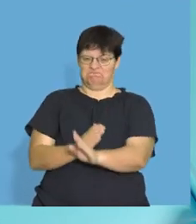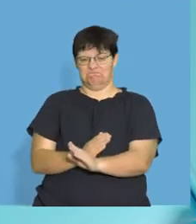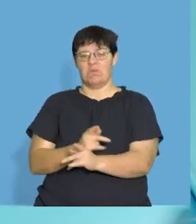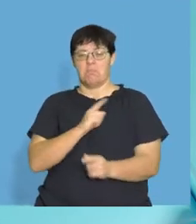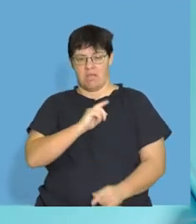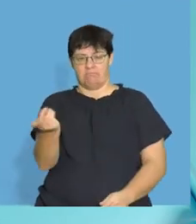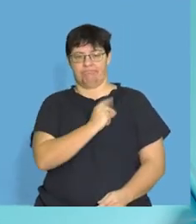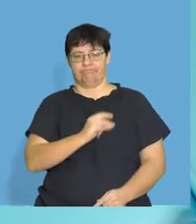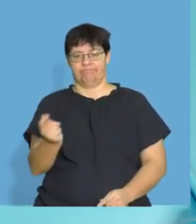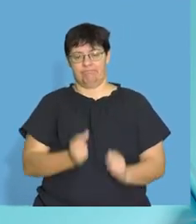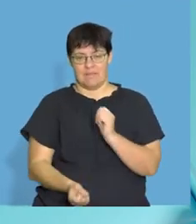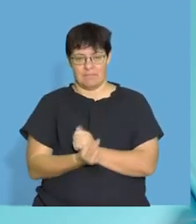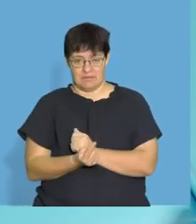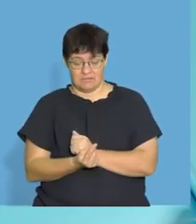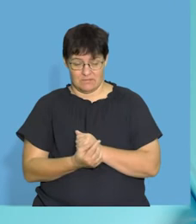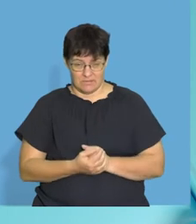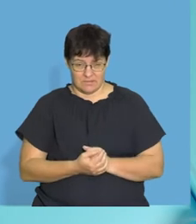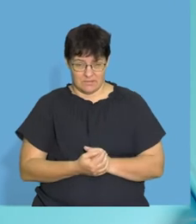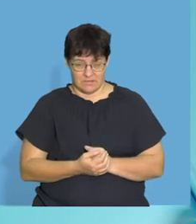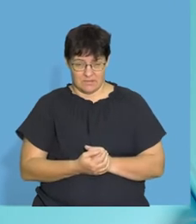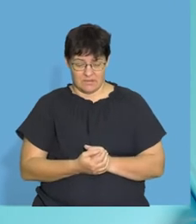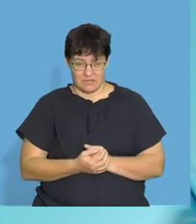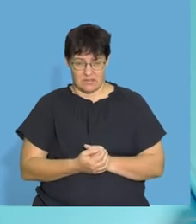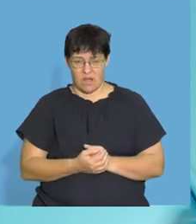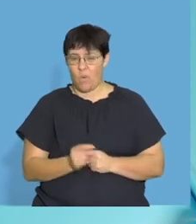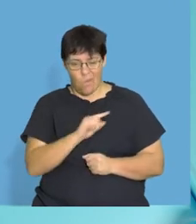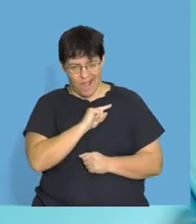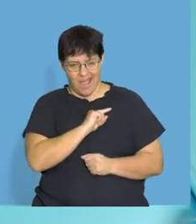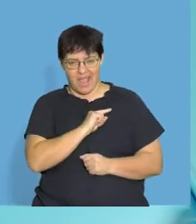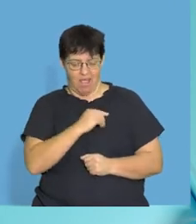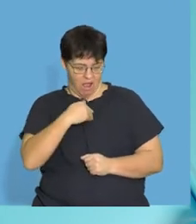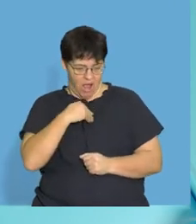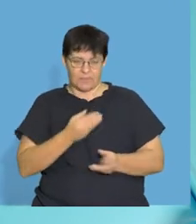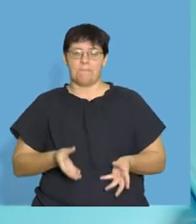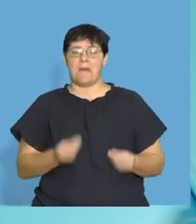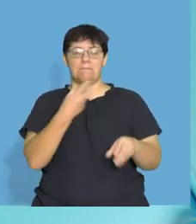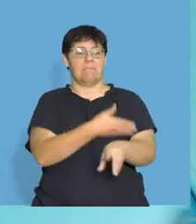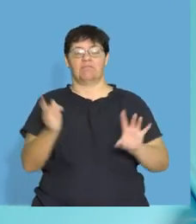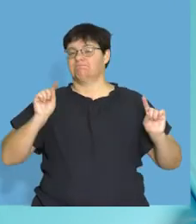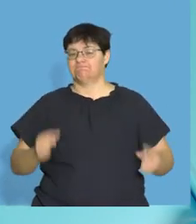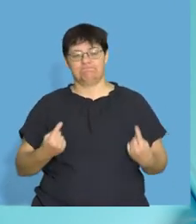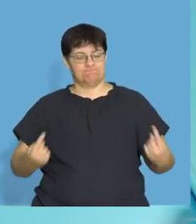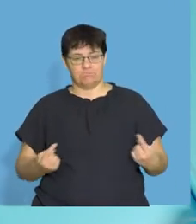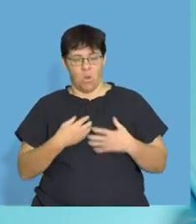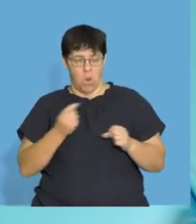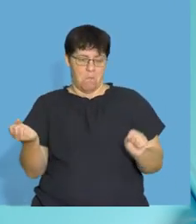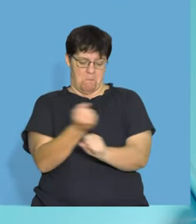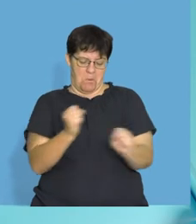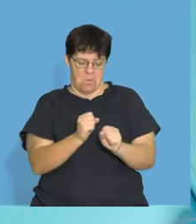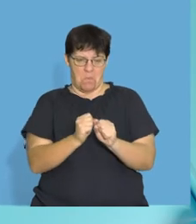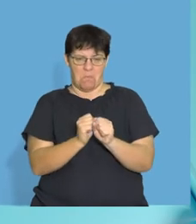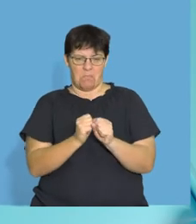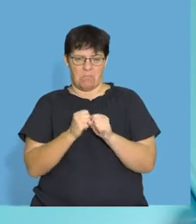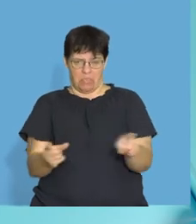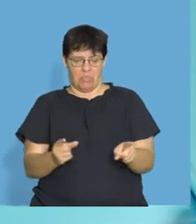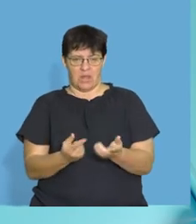block the arteries. And that is how we can have a heart attack, right? When the blood can't get to our heart or the